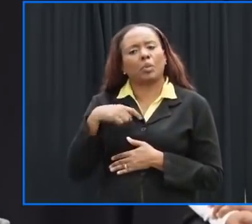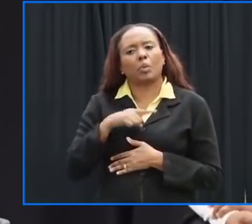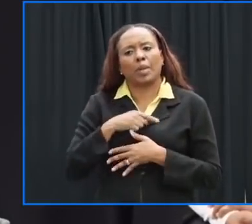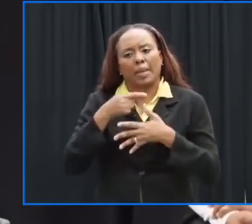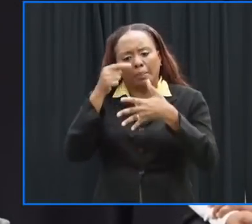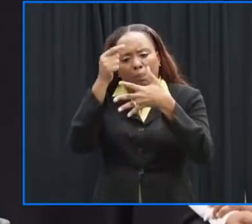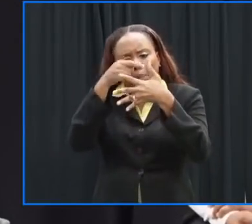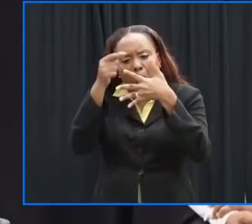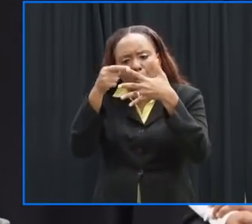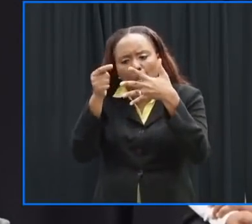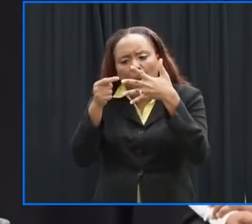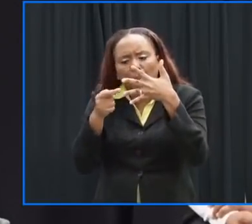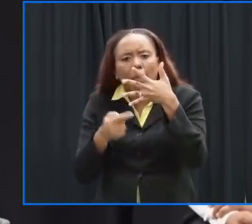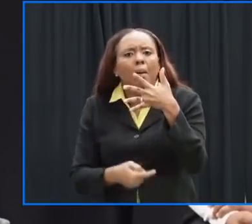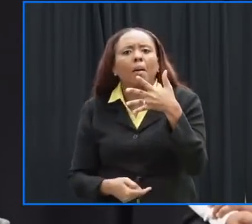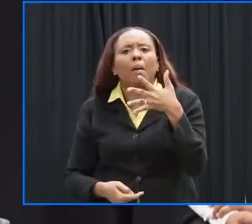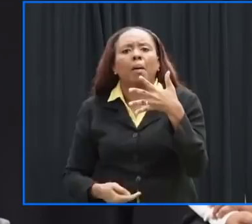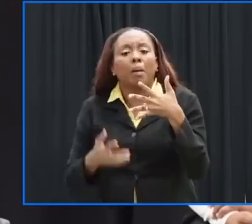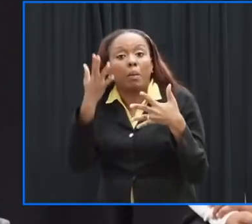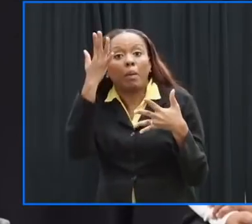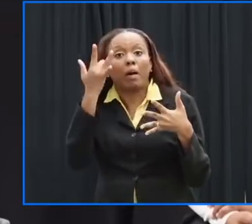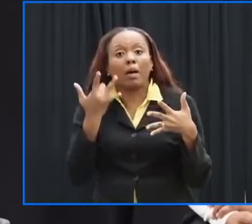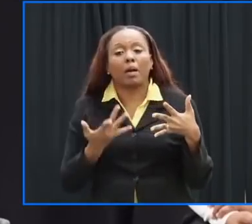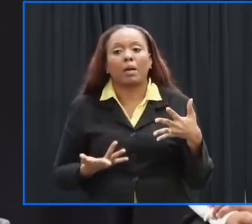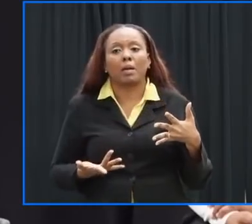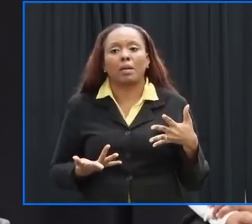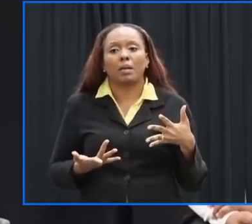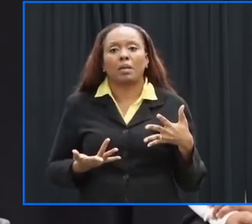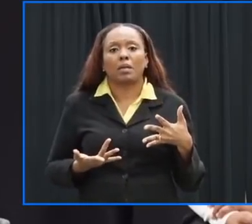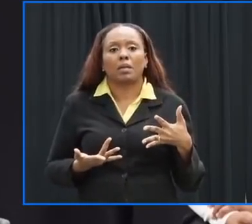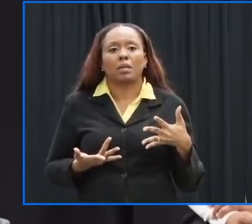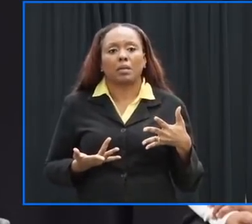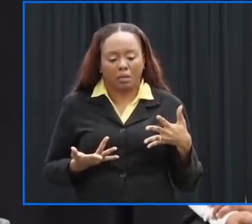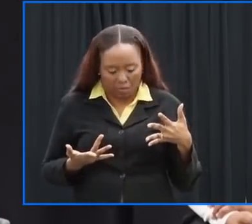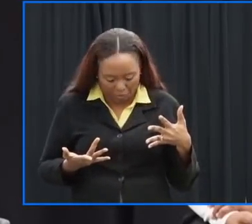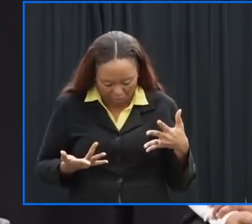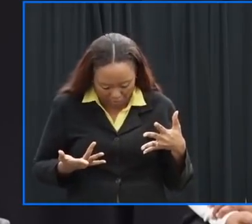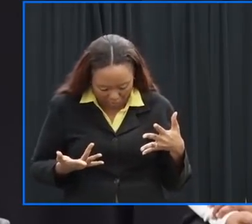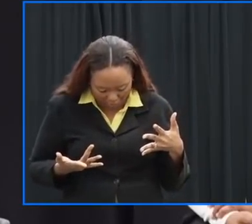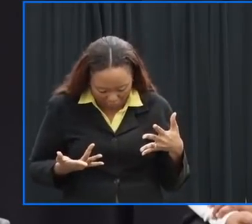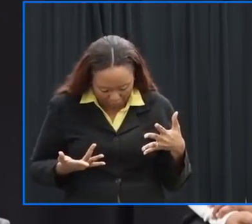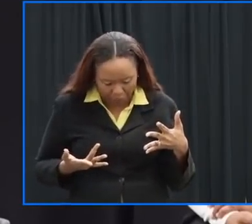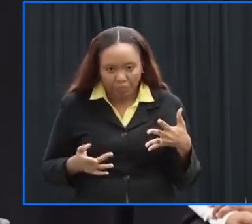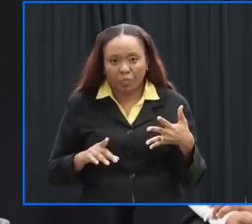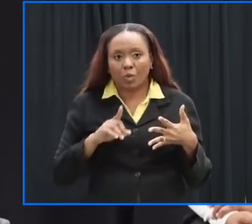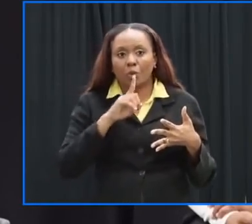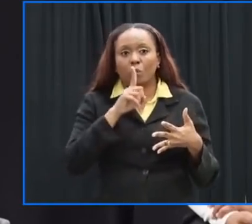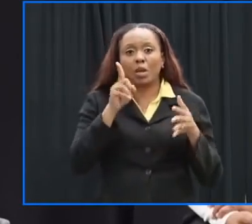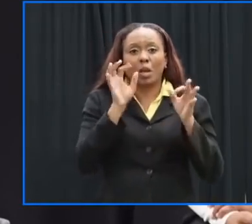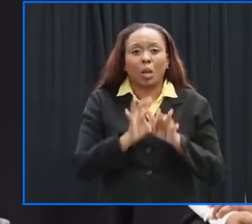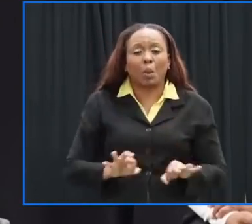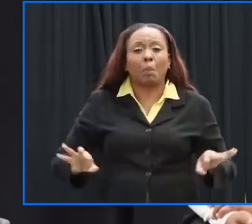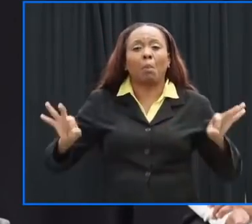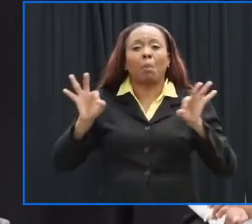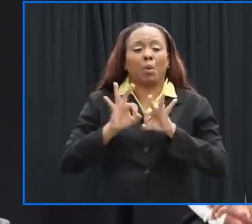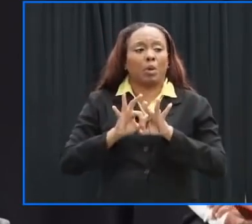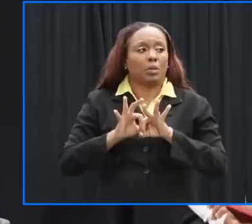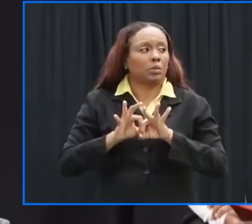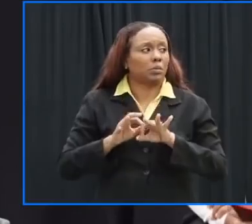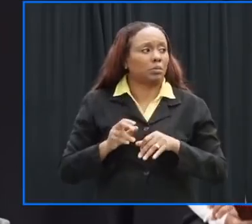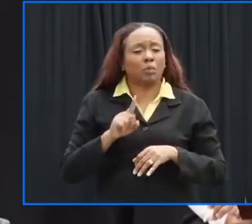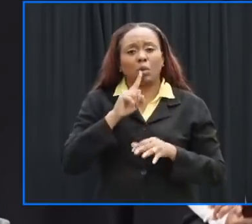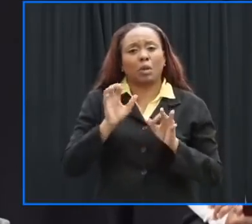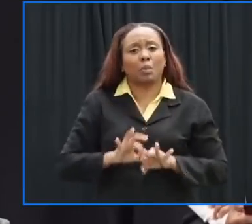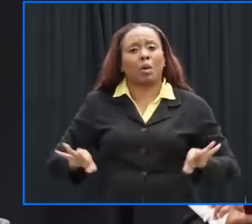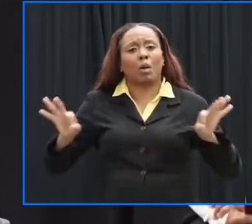not only because we've done it and we've been doing it but also because it is absolutely critical and based on